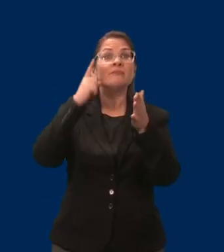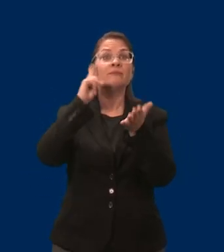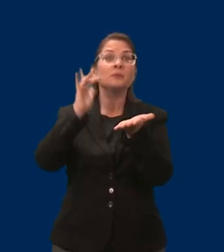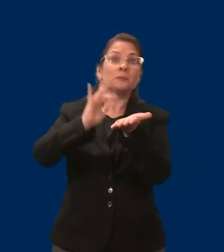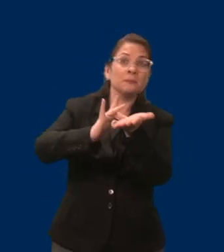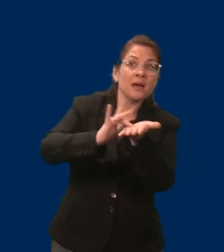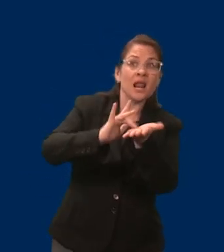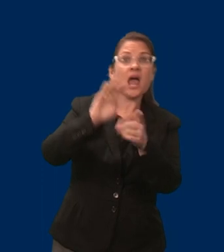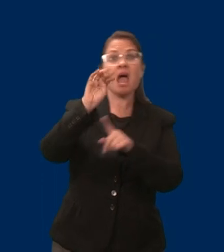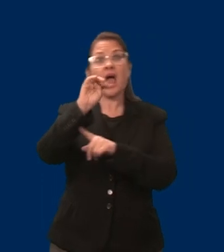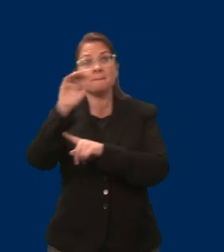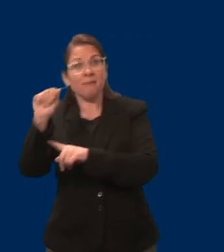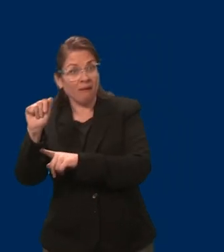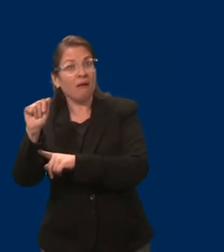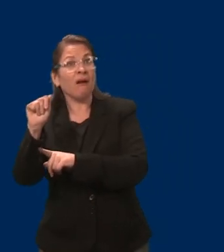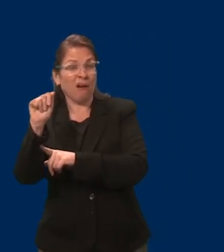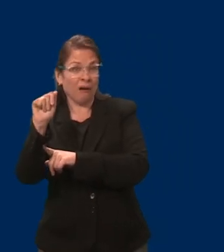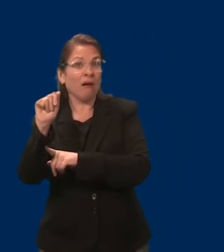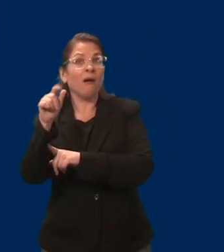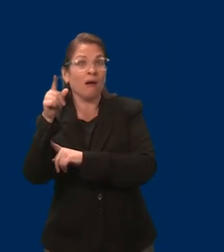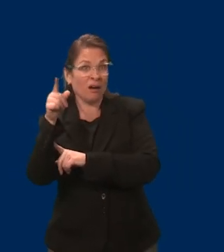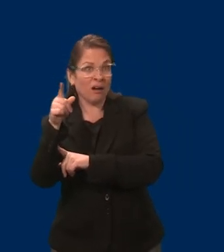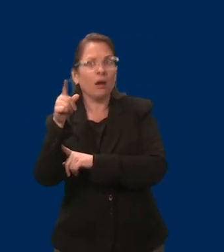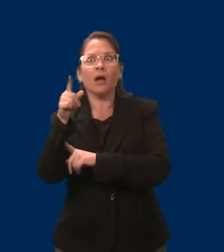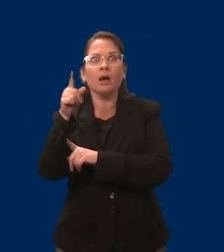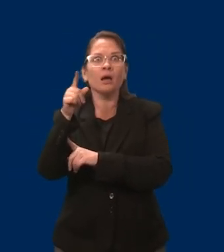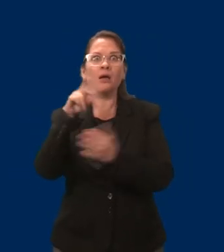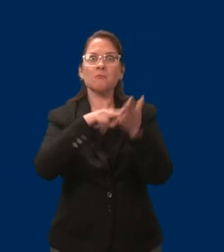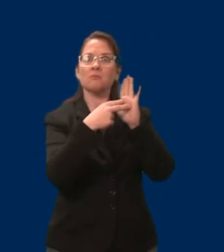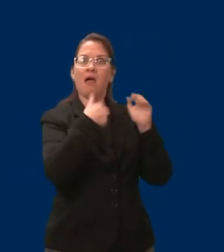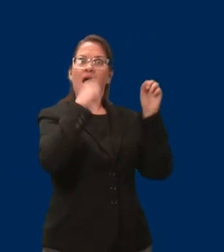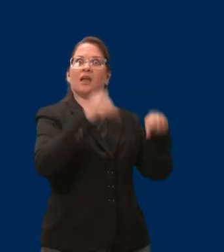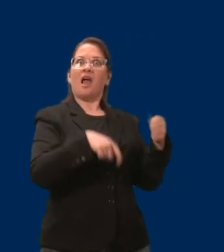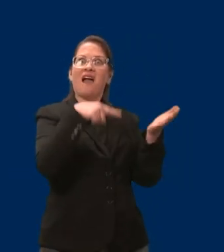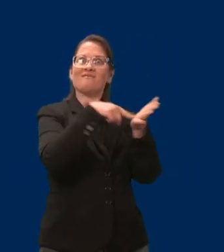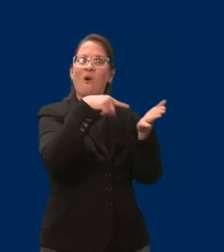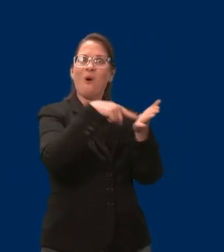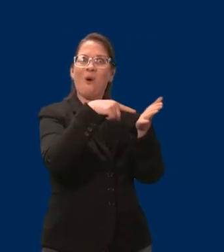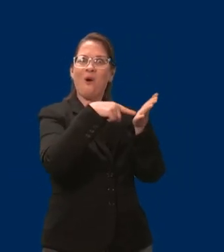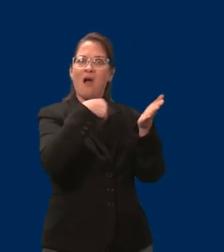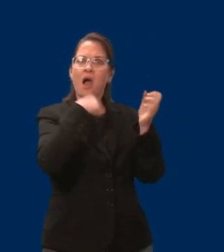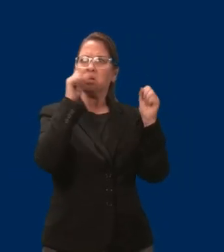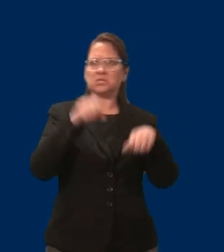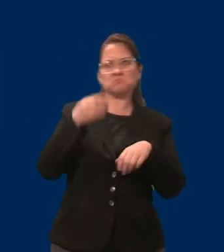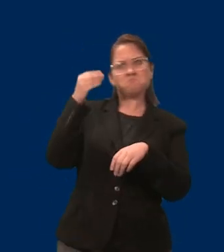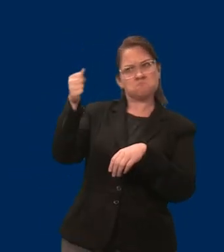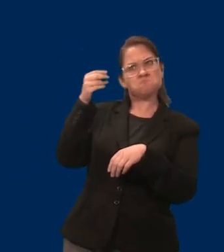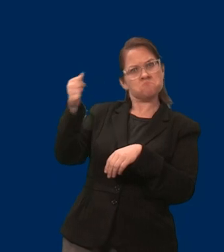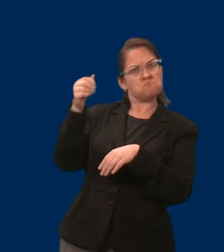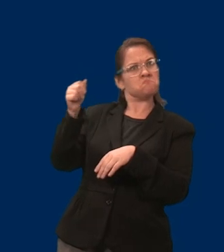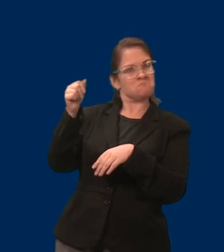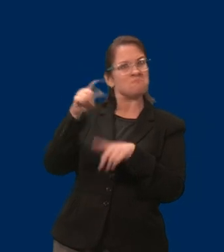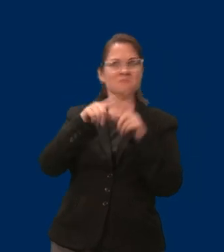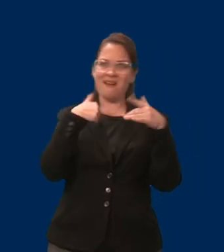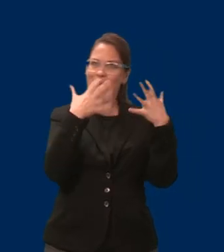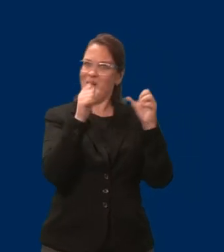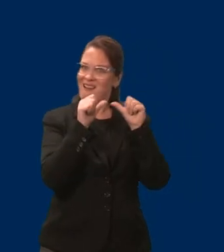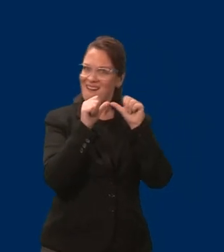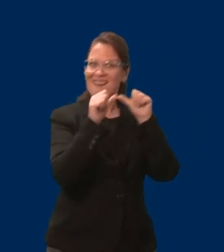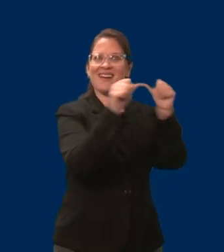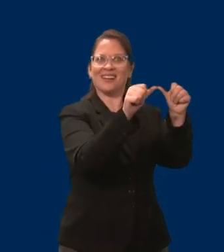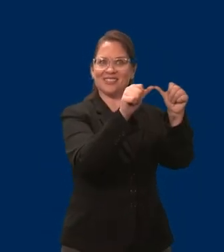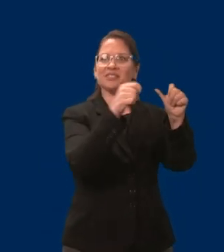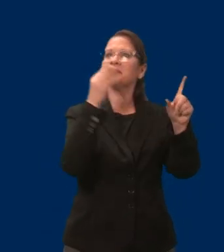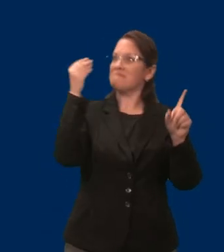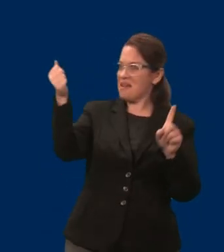year my purchasing power decreases, and yet I still have this commitment to pay if I want to remain stable. One of the pieces